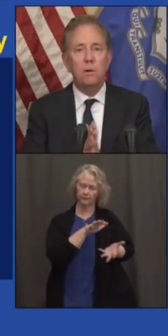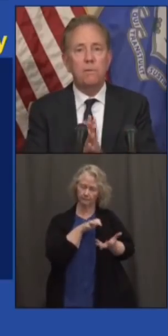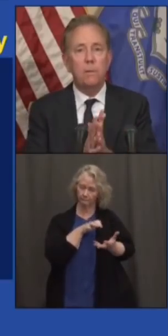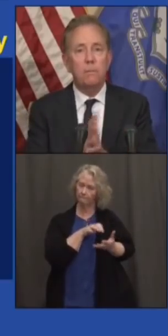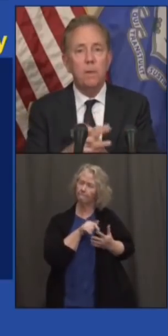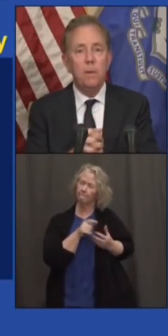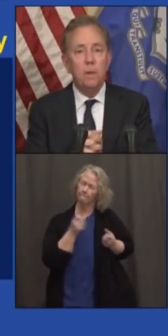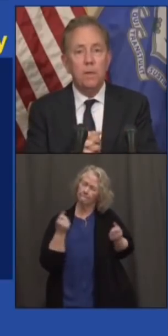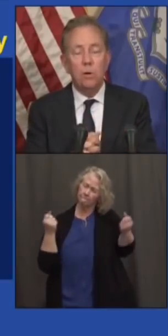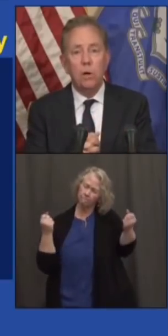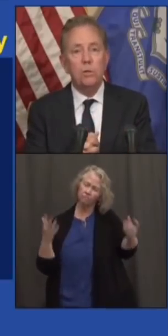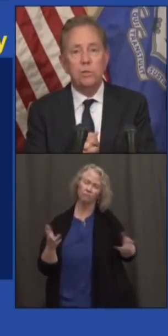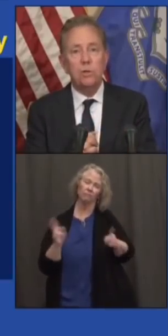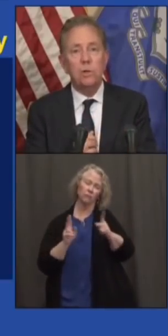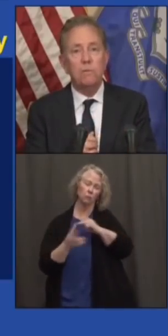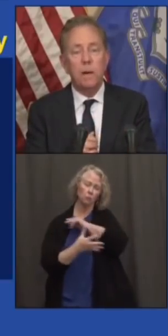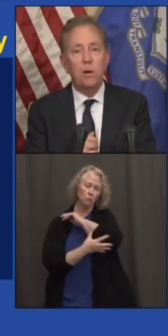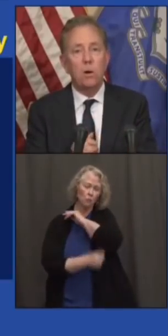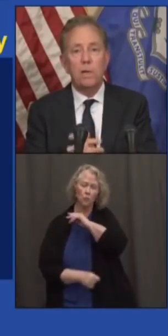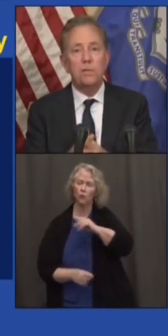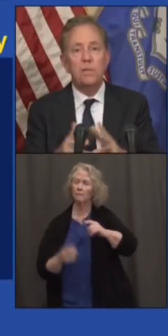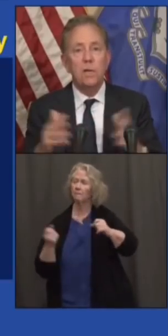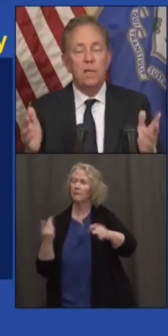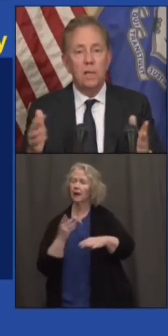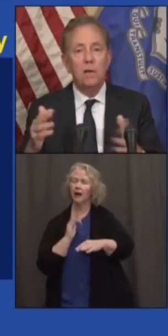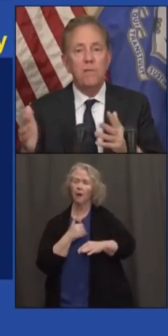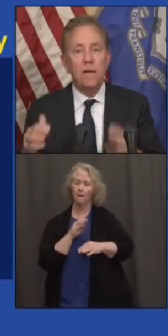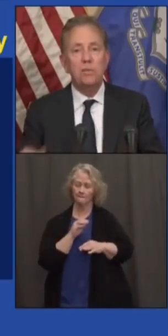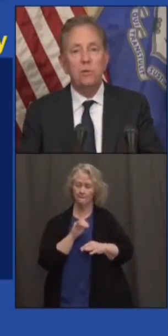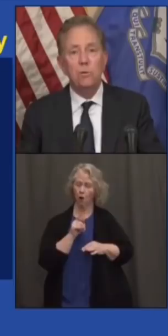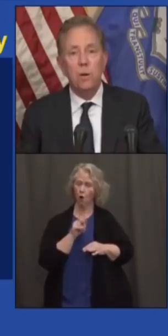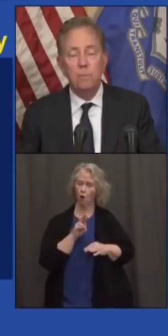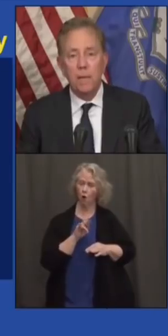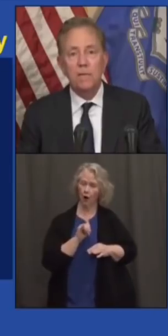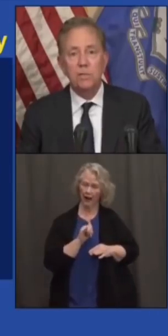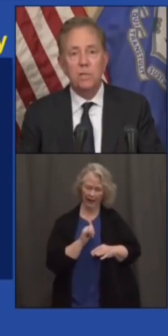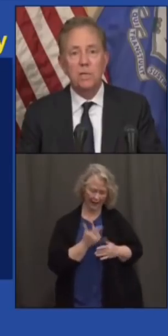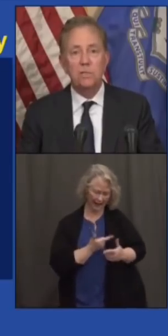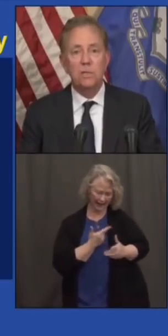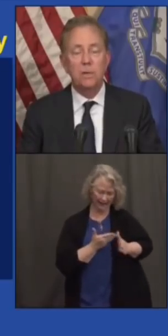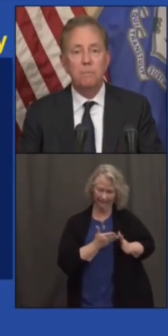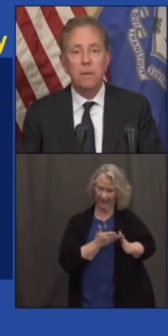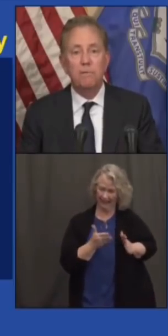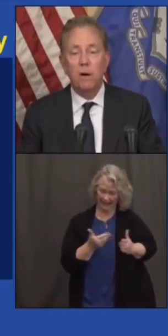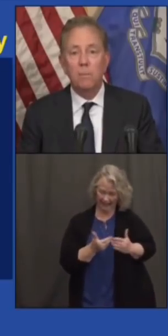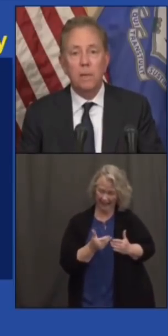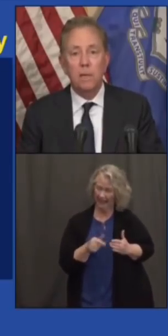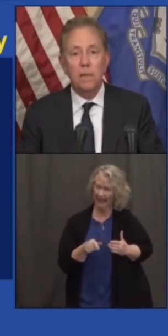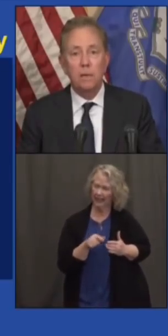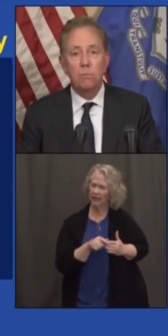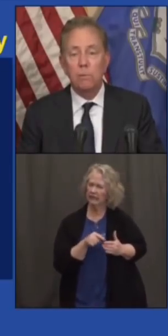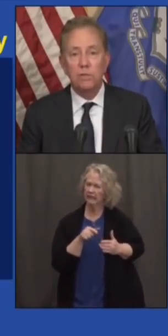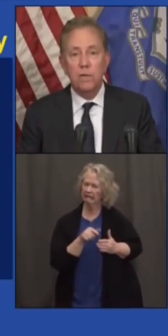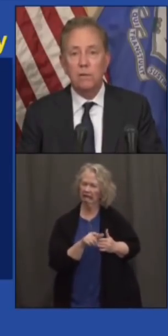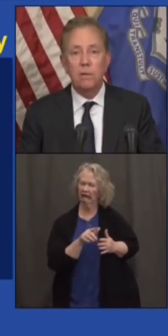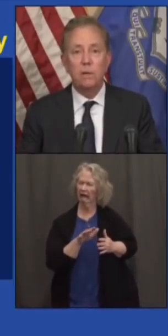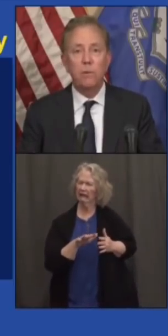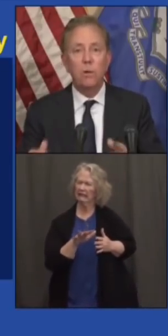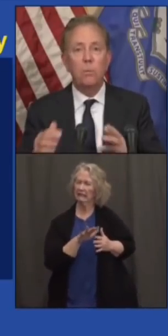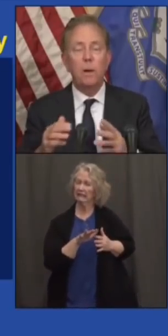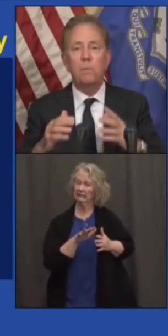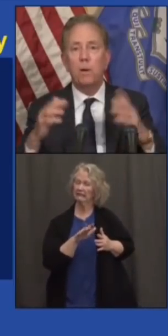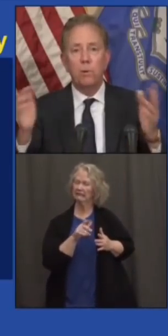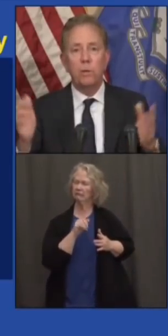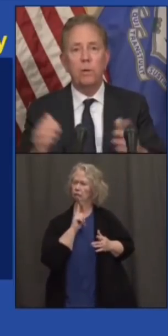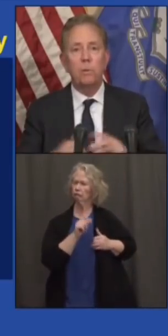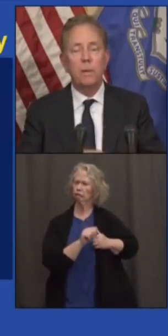the number of, you know, underserved minorities that live next to a place that is environmentally risky. You know,